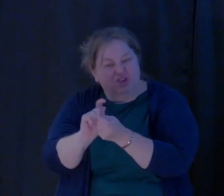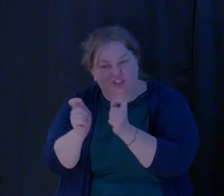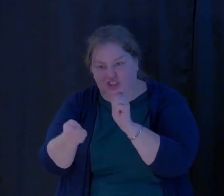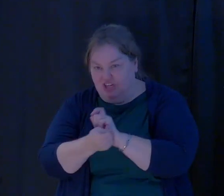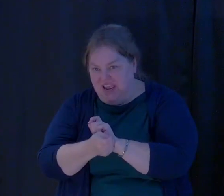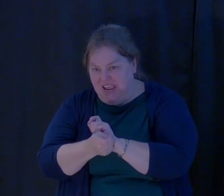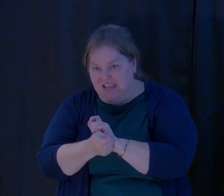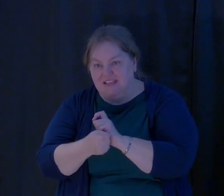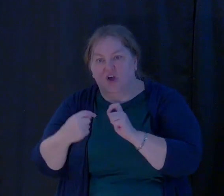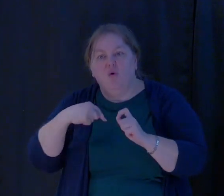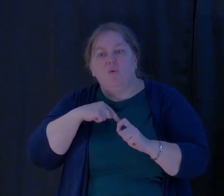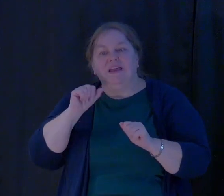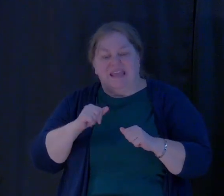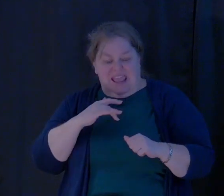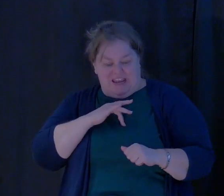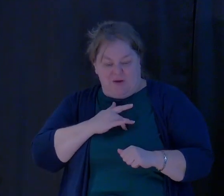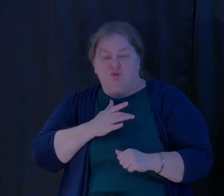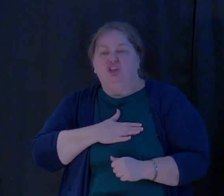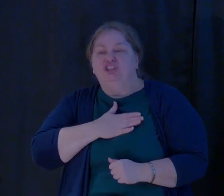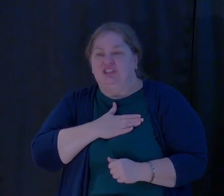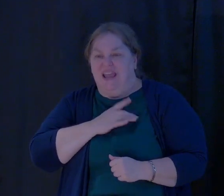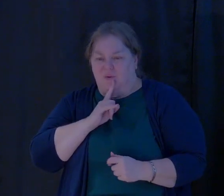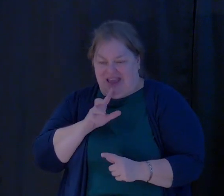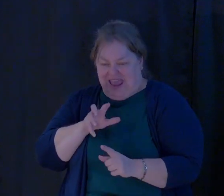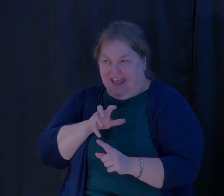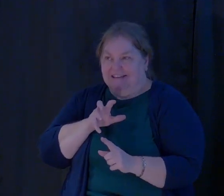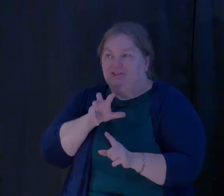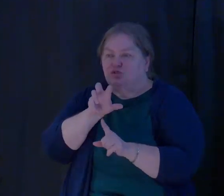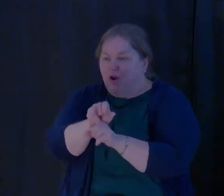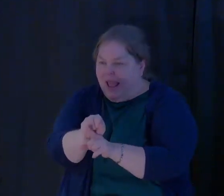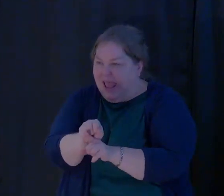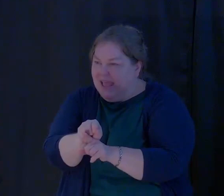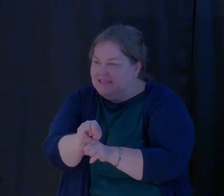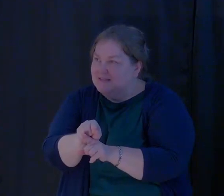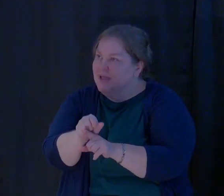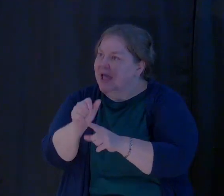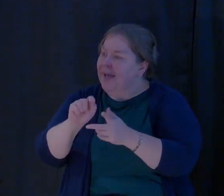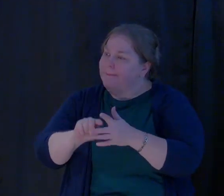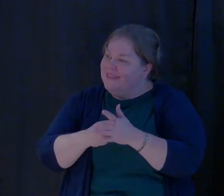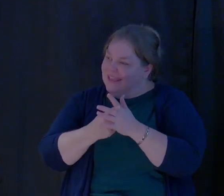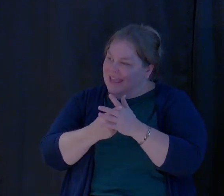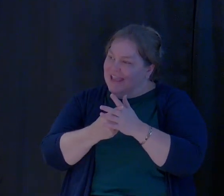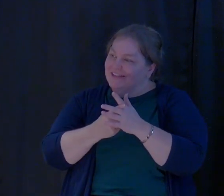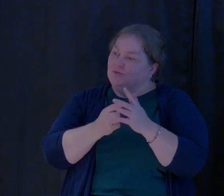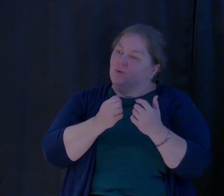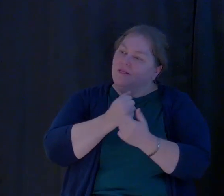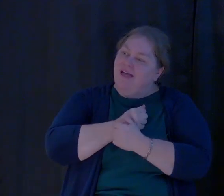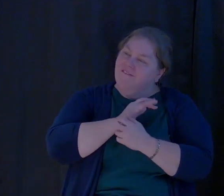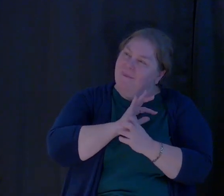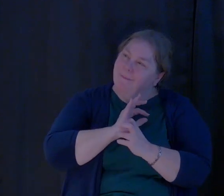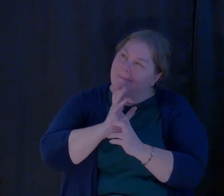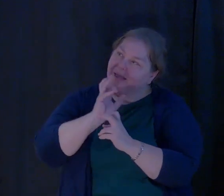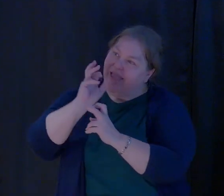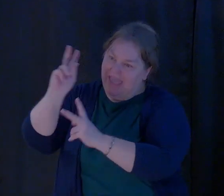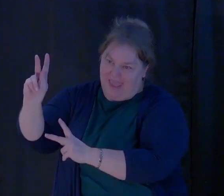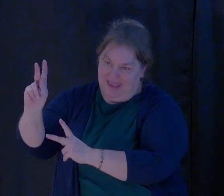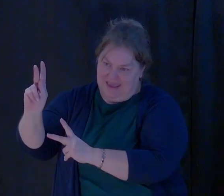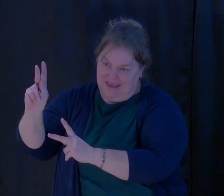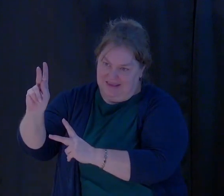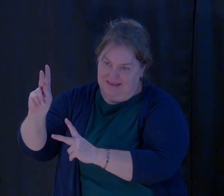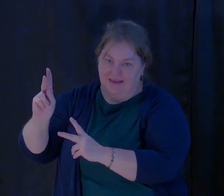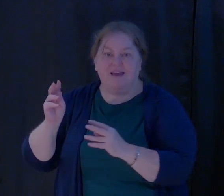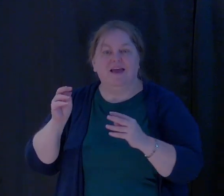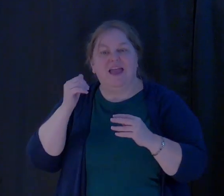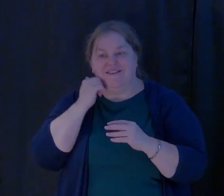grasp and we can begin to return that love to him more and more each